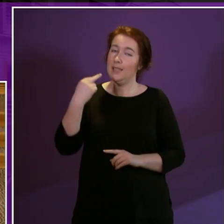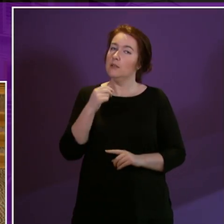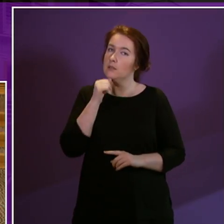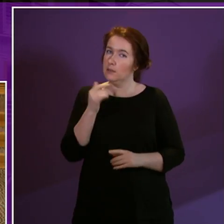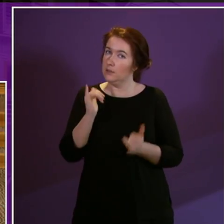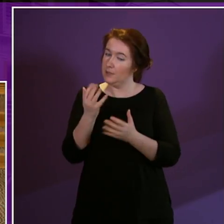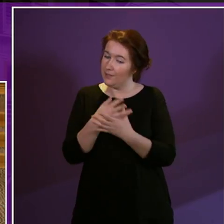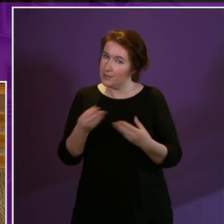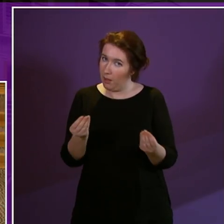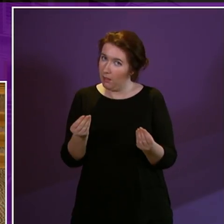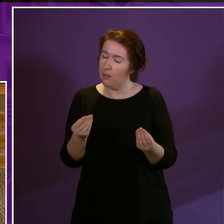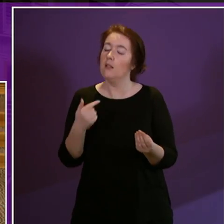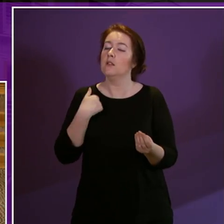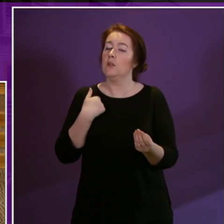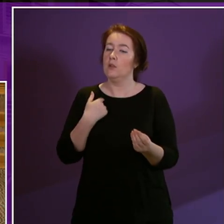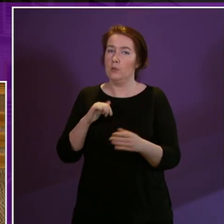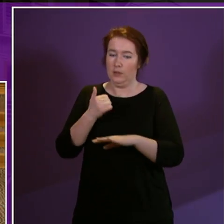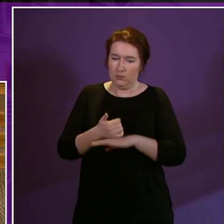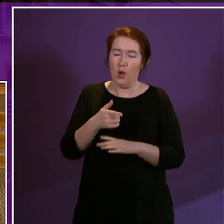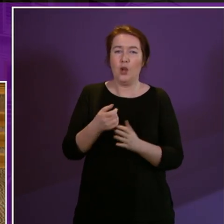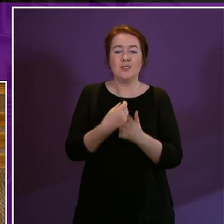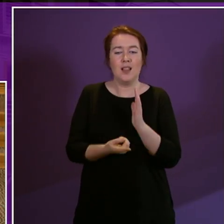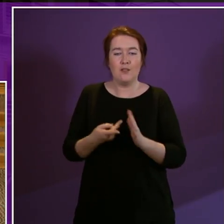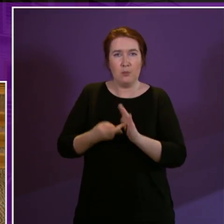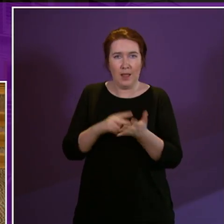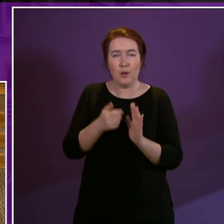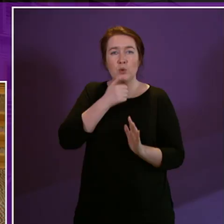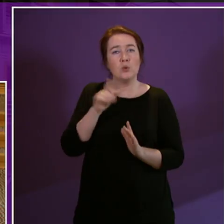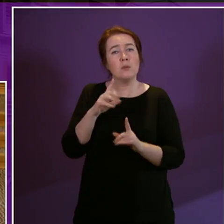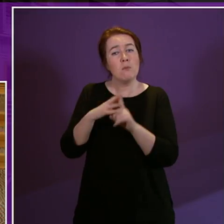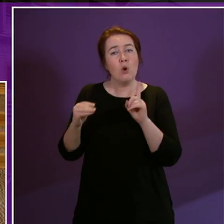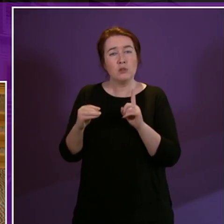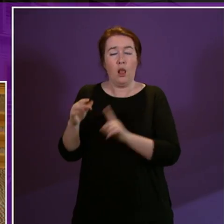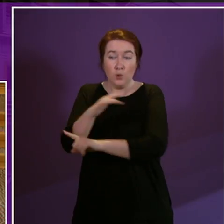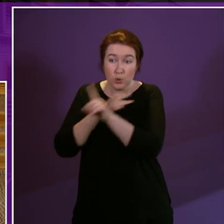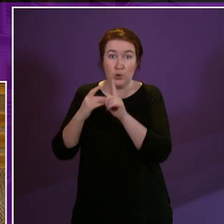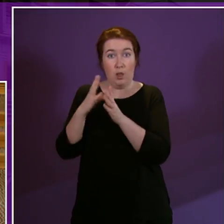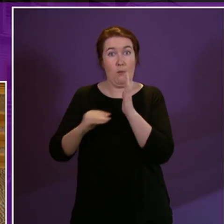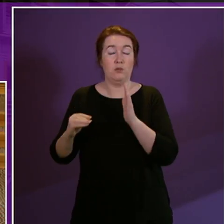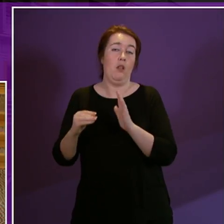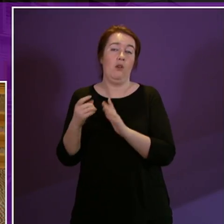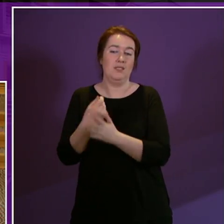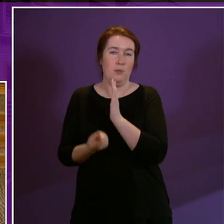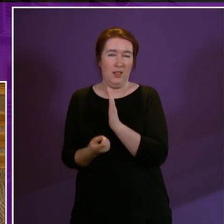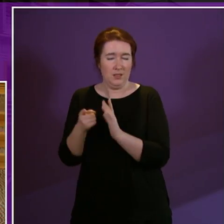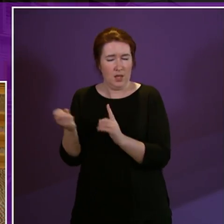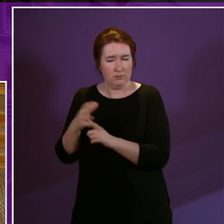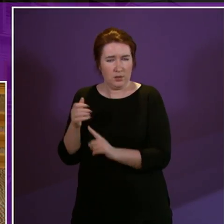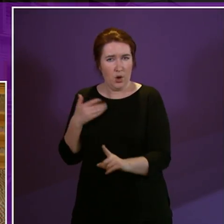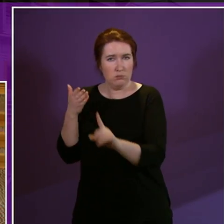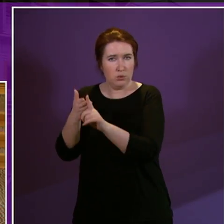founding our delivery plan on the social model of disability which I believe is critical to our approach